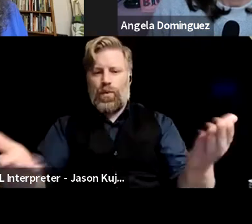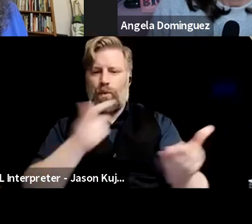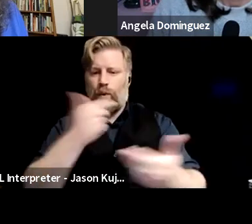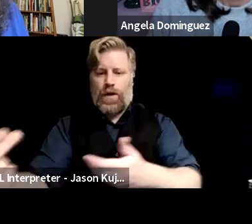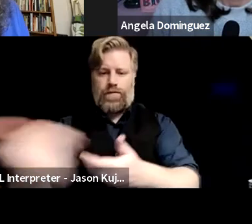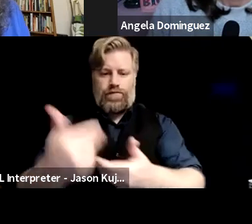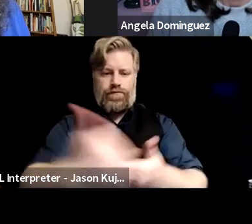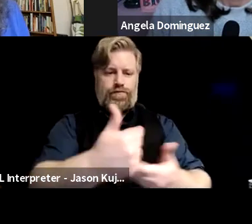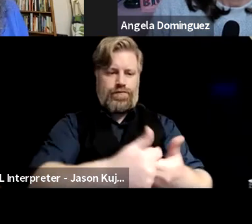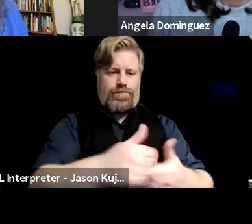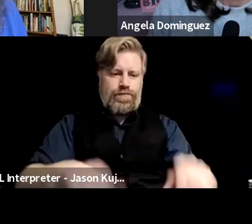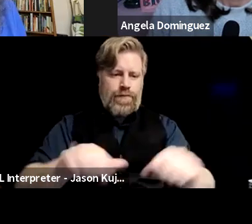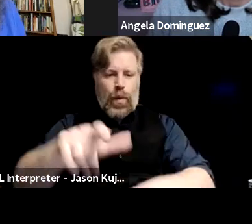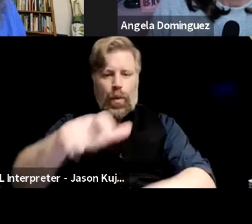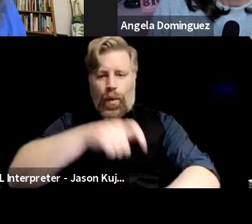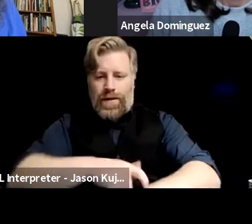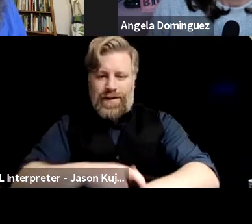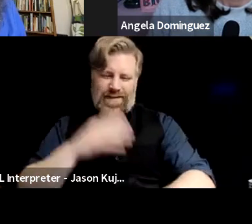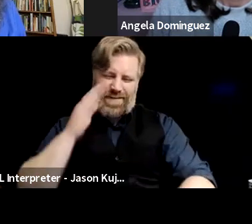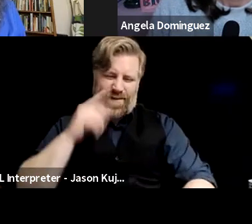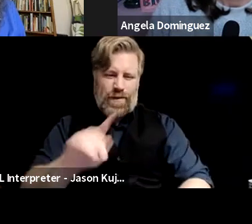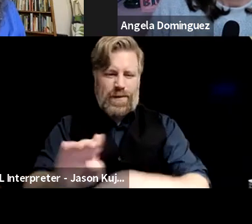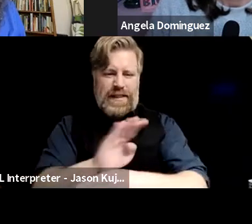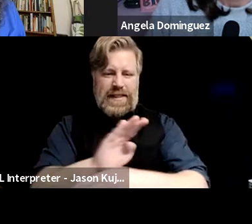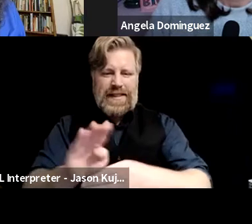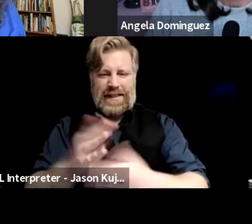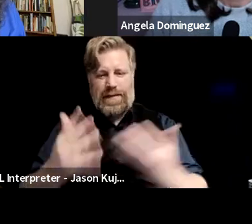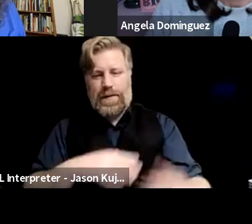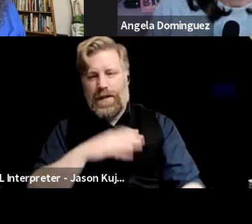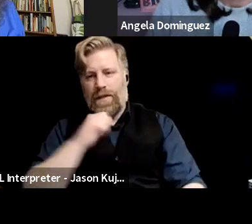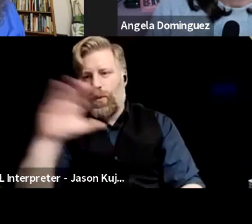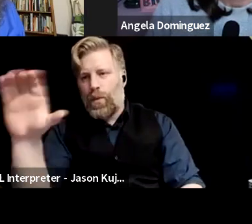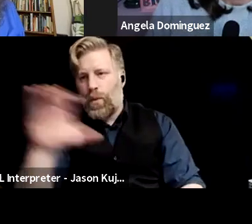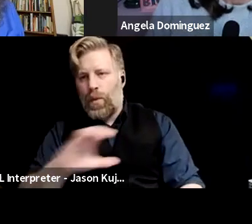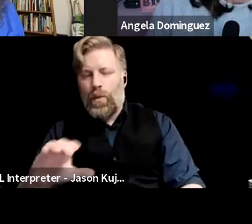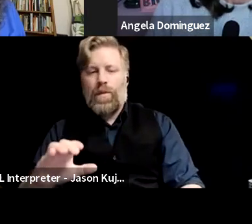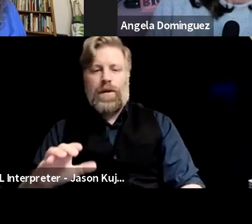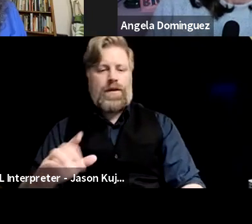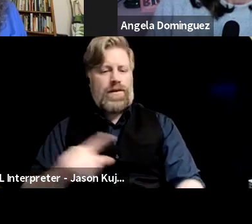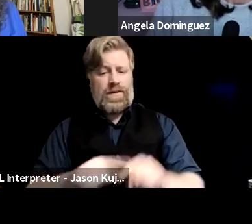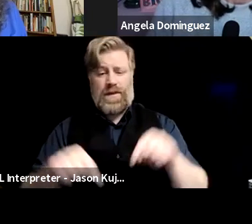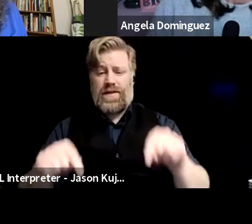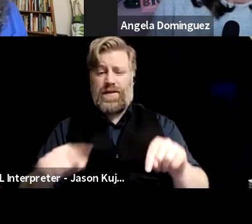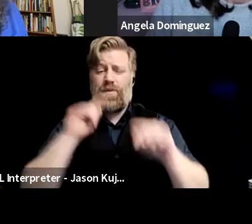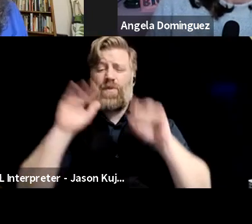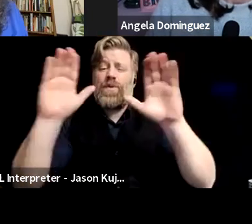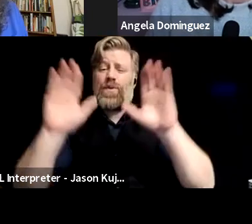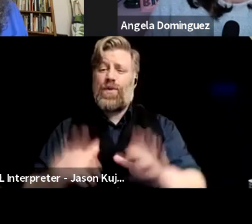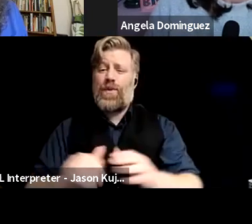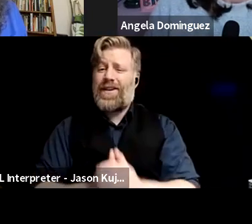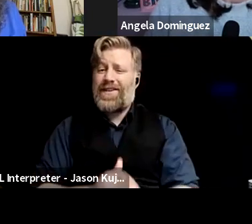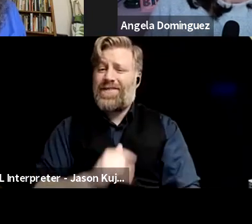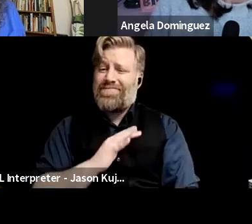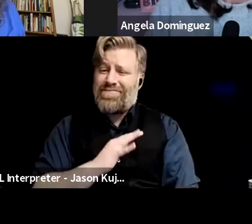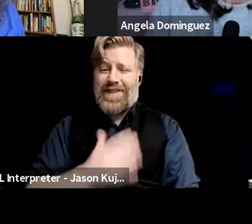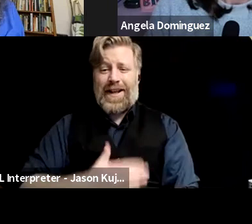taking time out of your busy schedule or, you know, zoom fatigue. Um, this has been really great. This has been a great event. And so I'm glad everyone